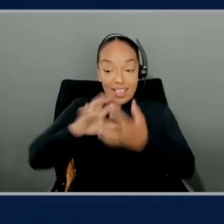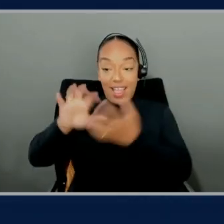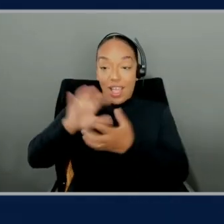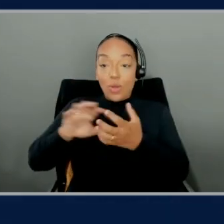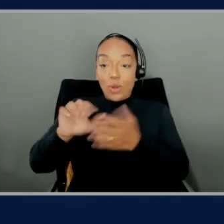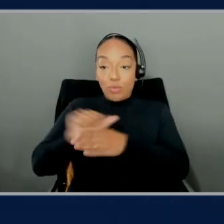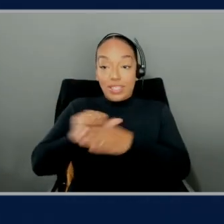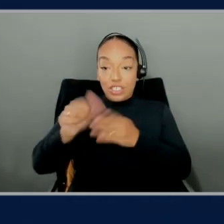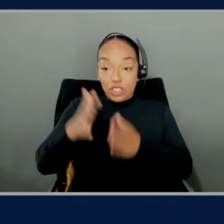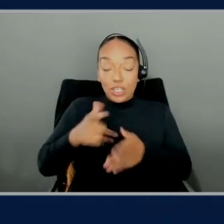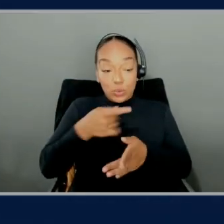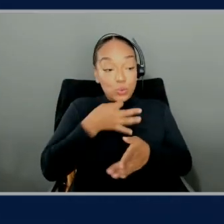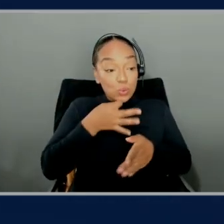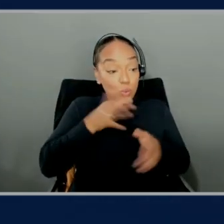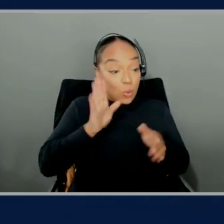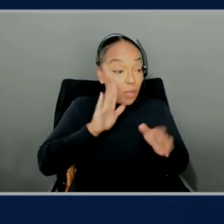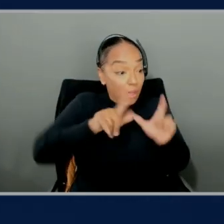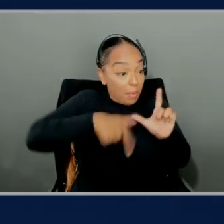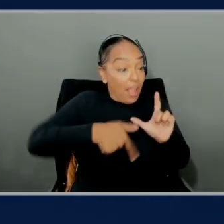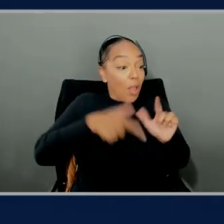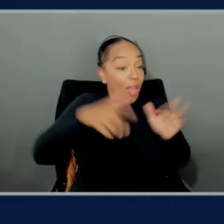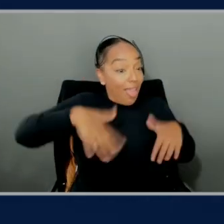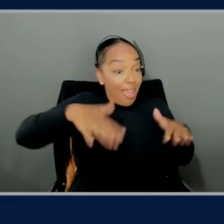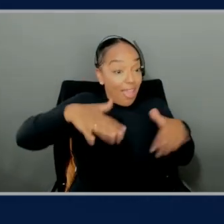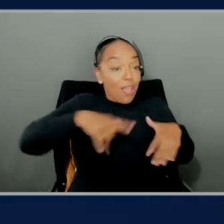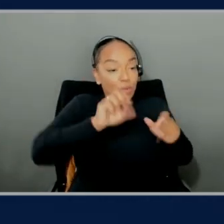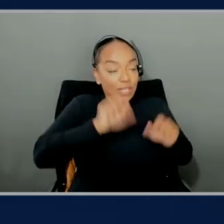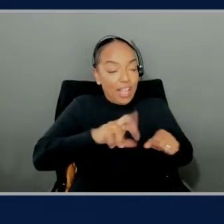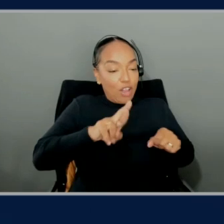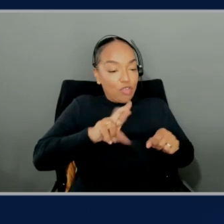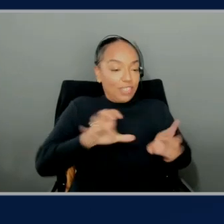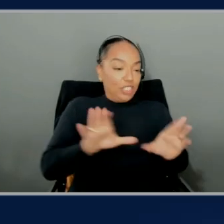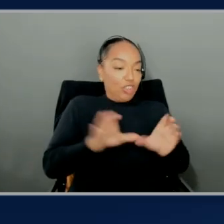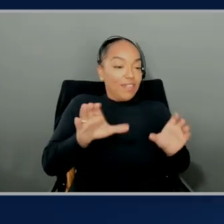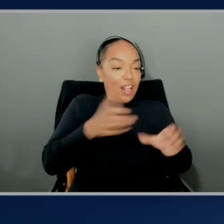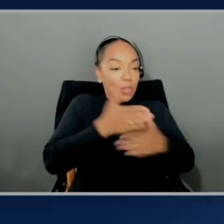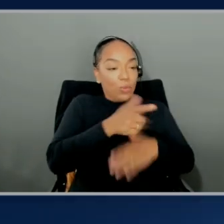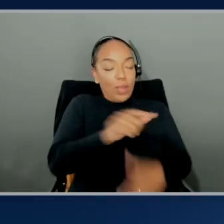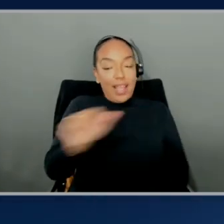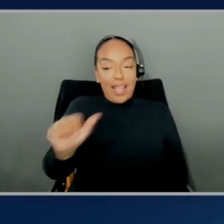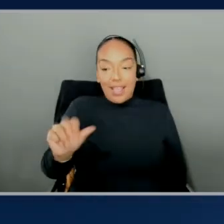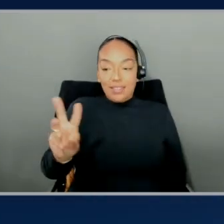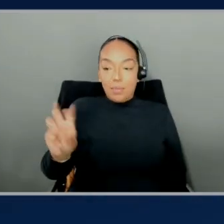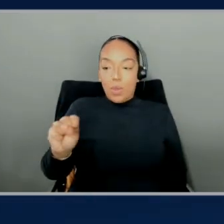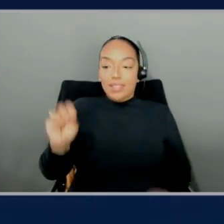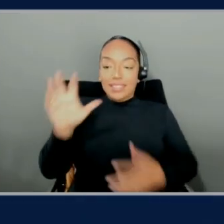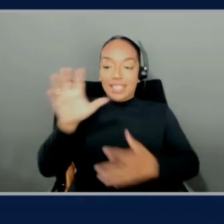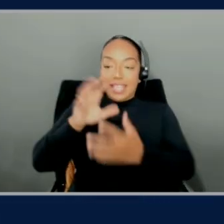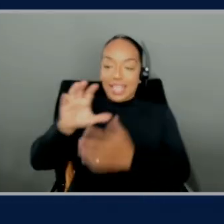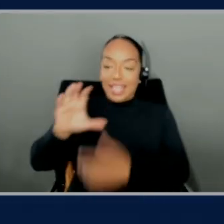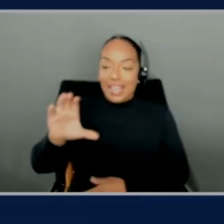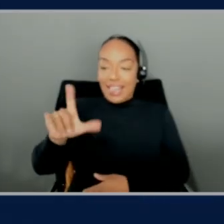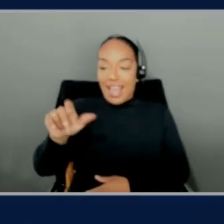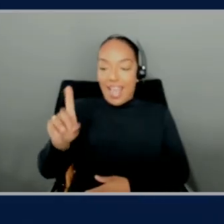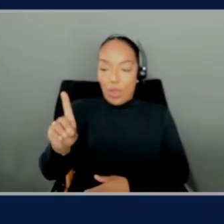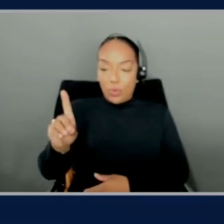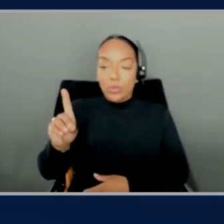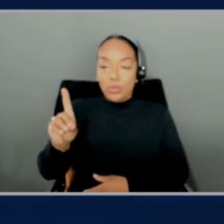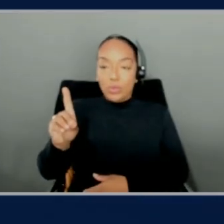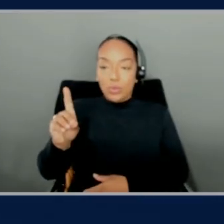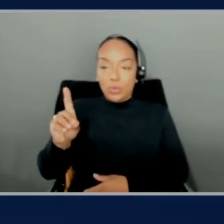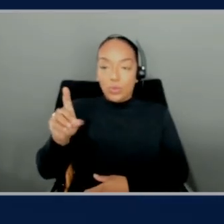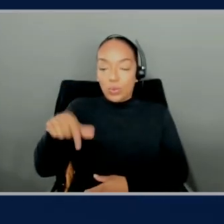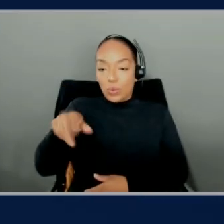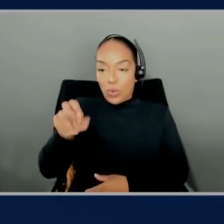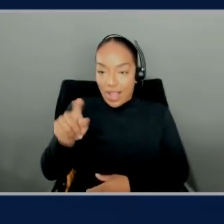ready to expire but hasn't yet, you can recertify that through AWS Cloud Quest. So that was for Industry Quest. Oh, yes. Industry Quest.